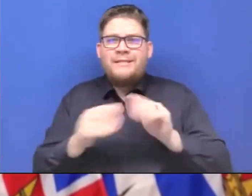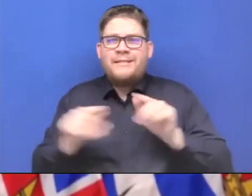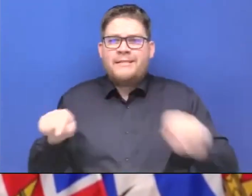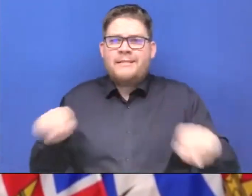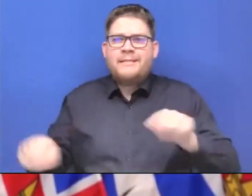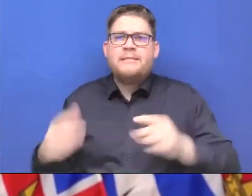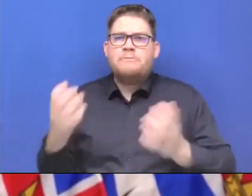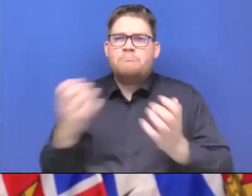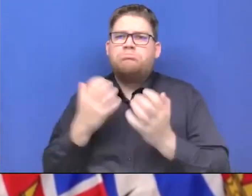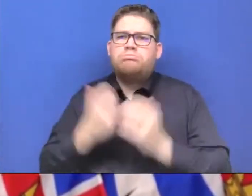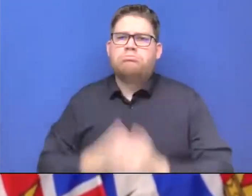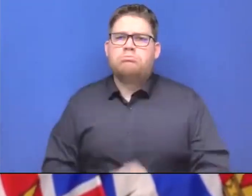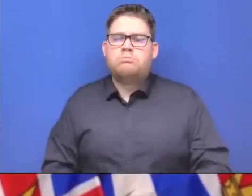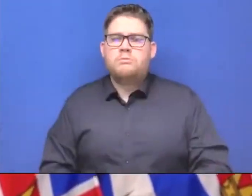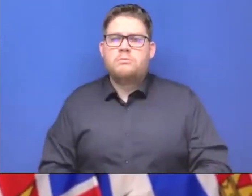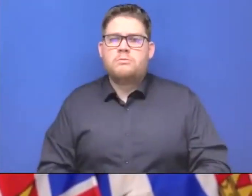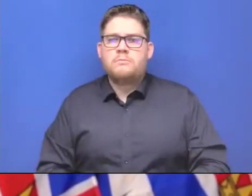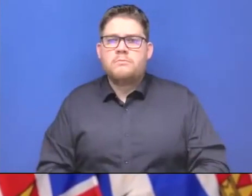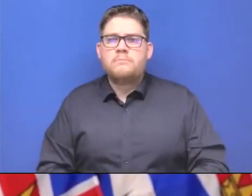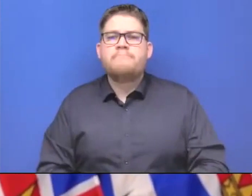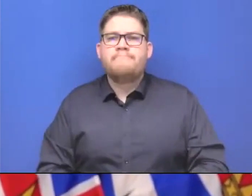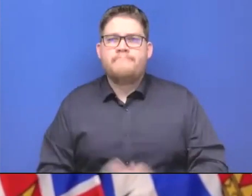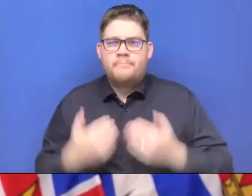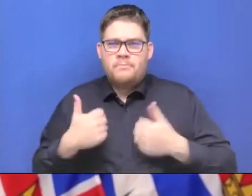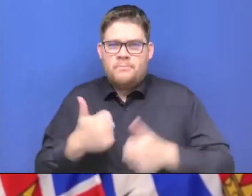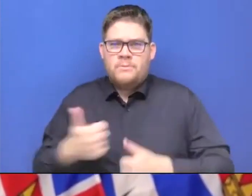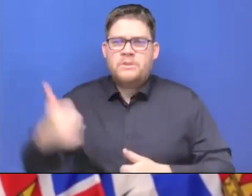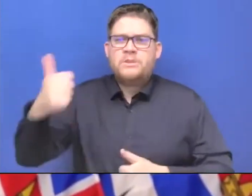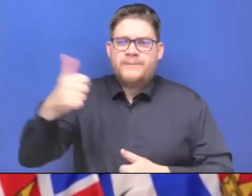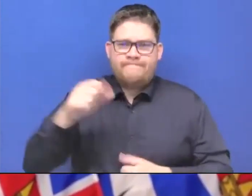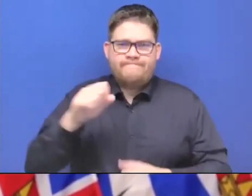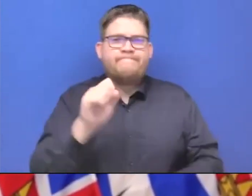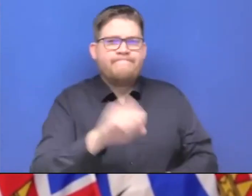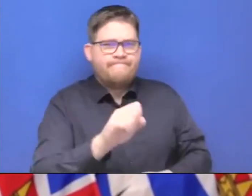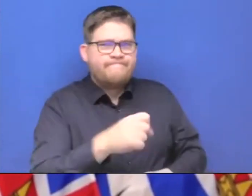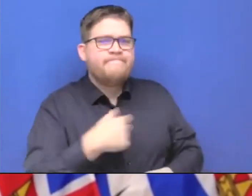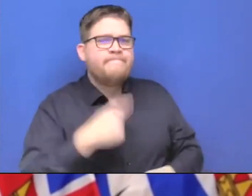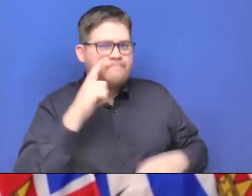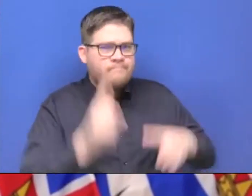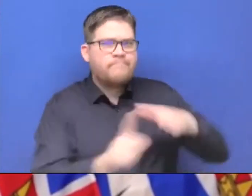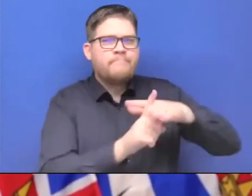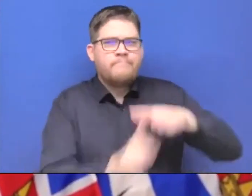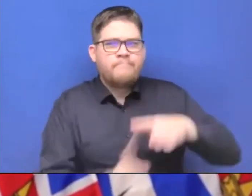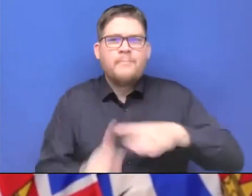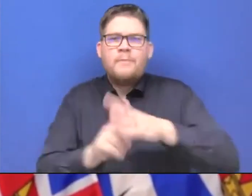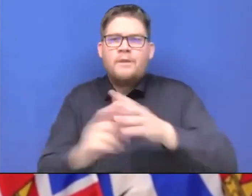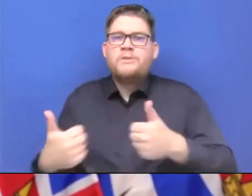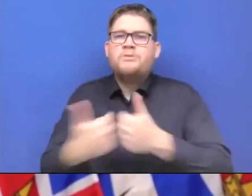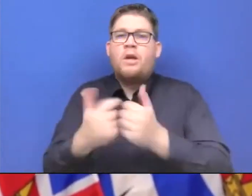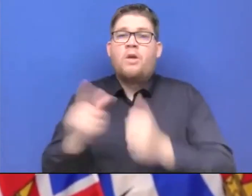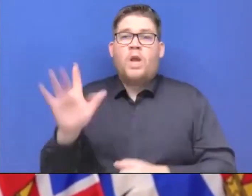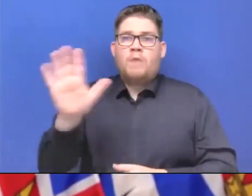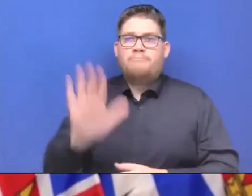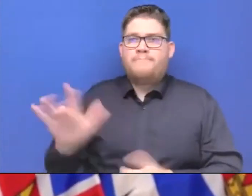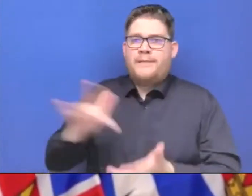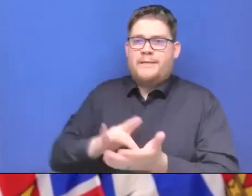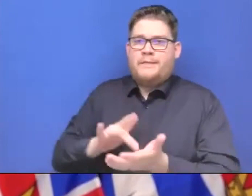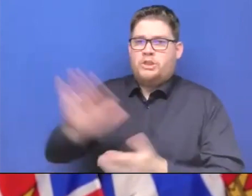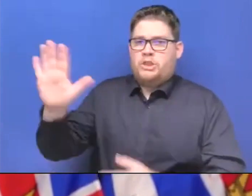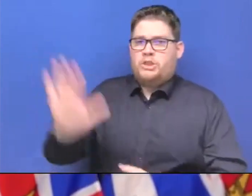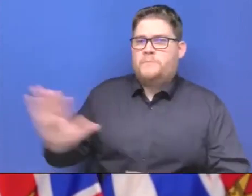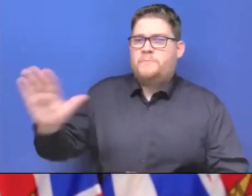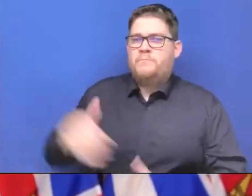through this throughout the province. But we see the most challenge in interior health because it has the highest rate of